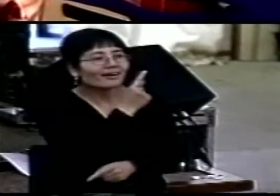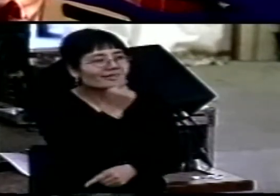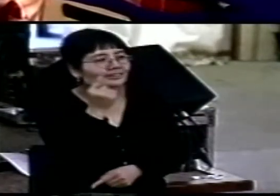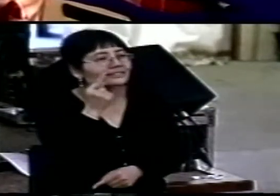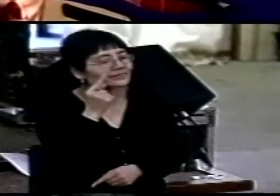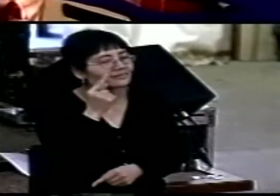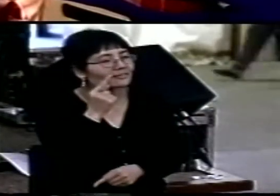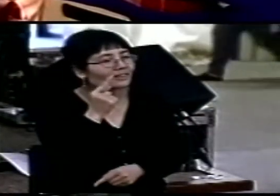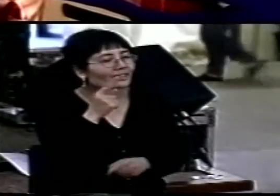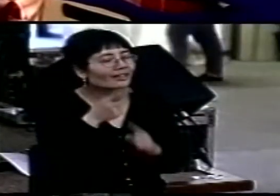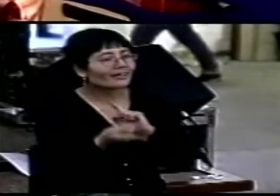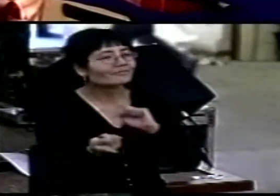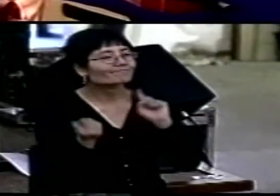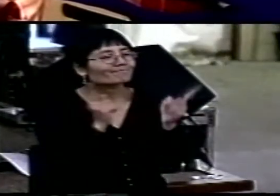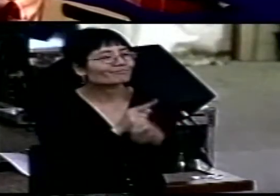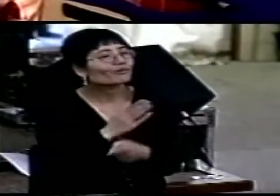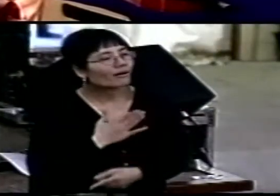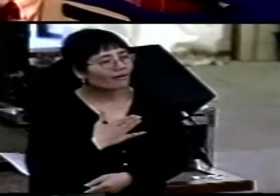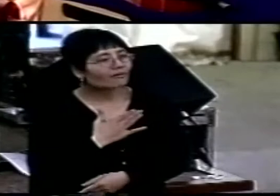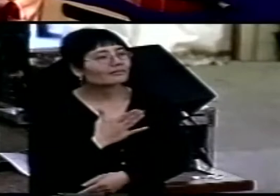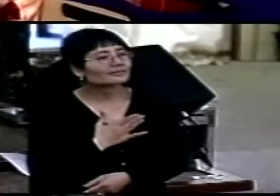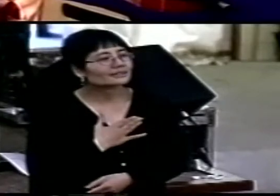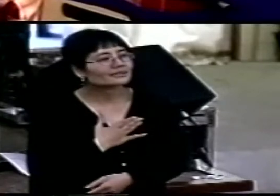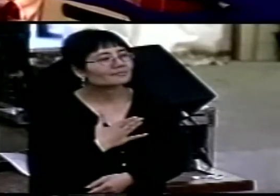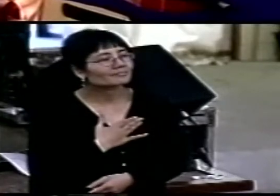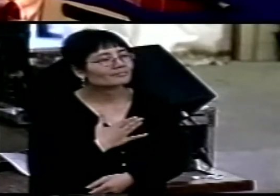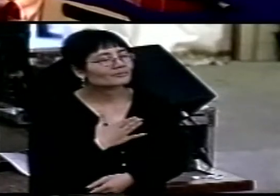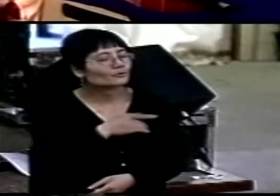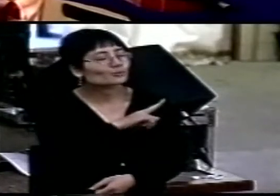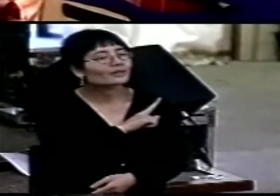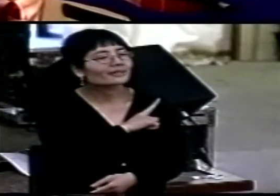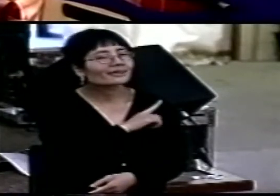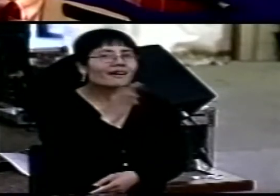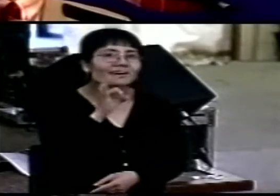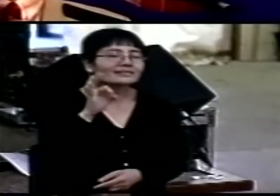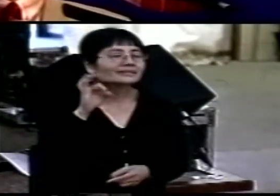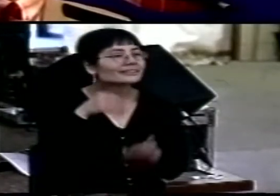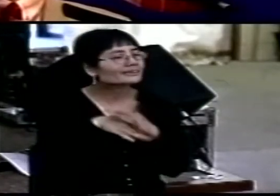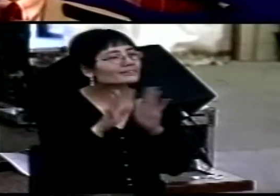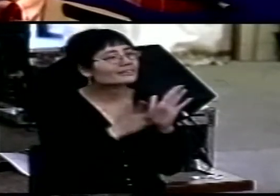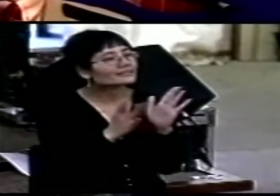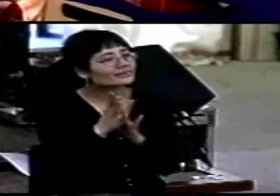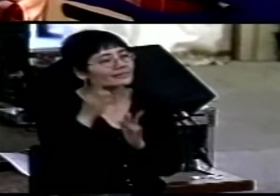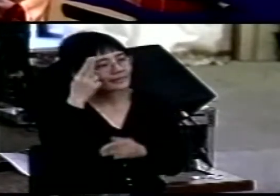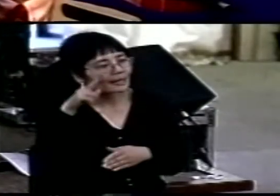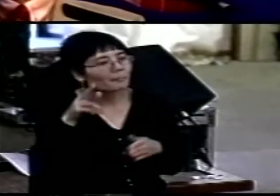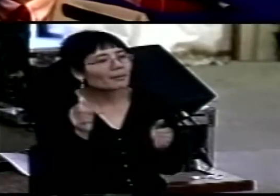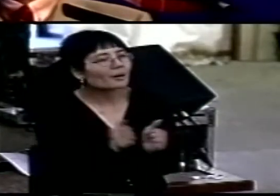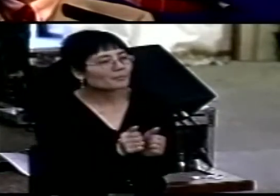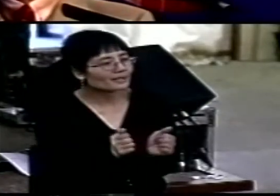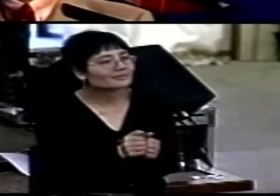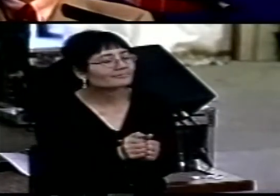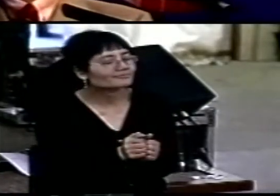hearts, because we ask it in Jesus' name. Amen.